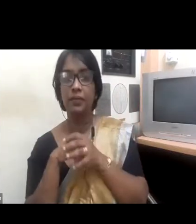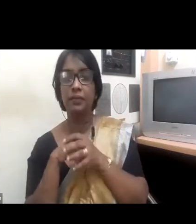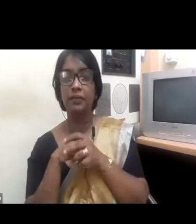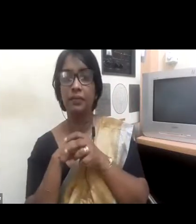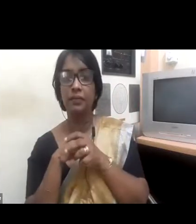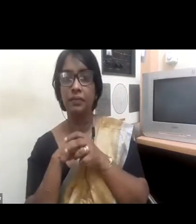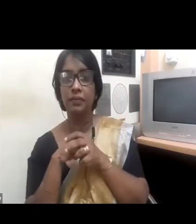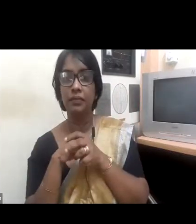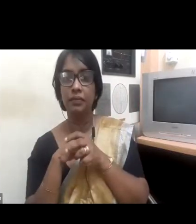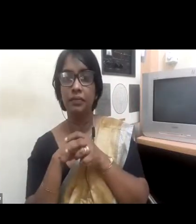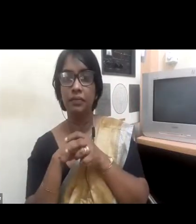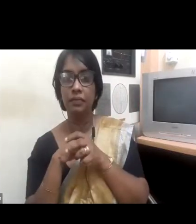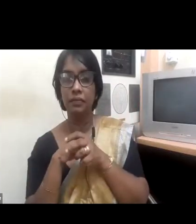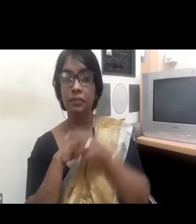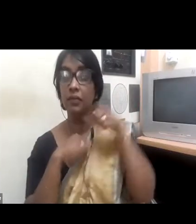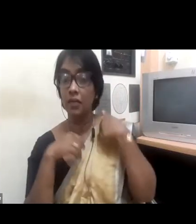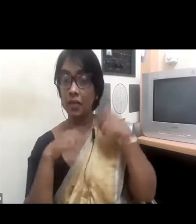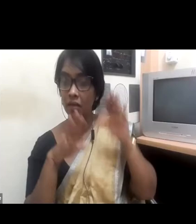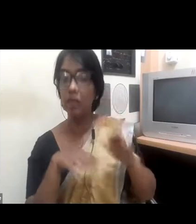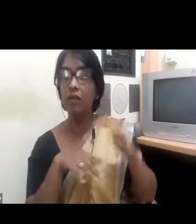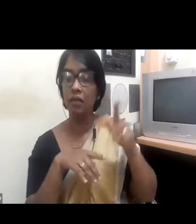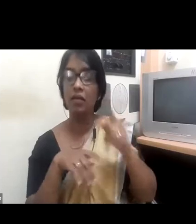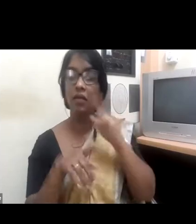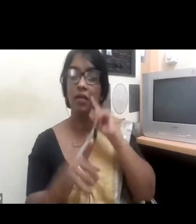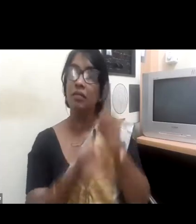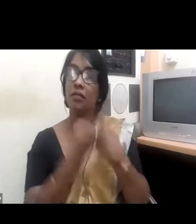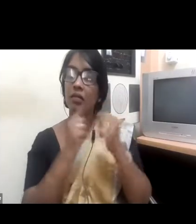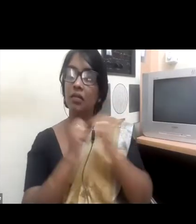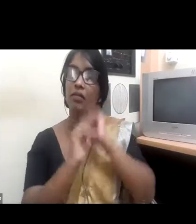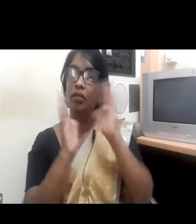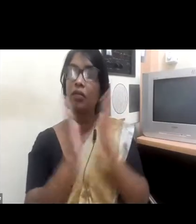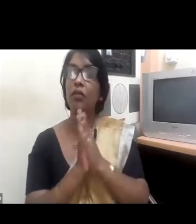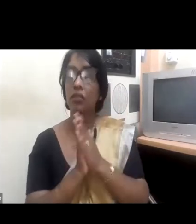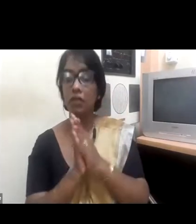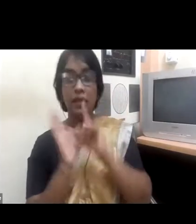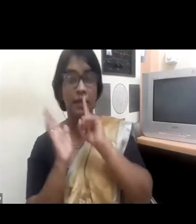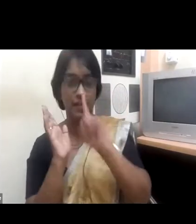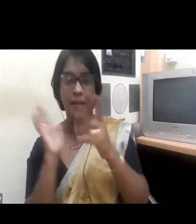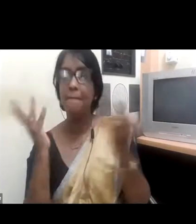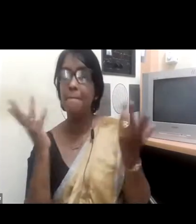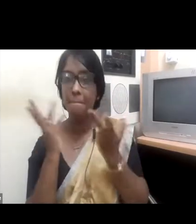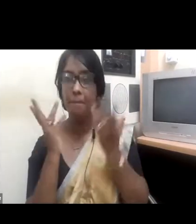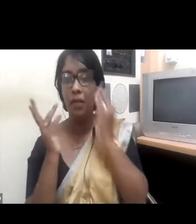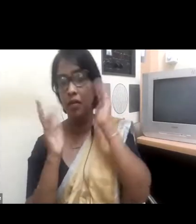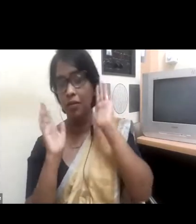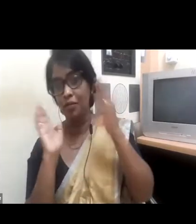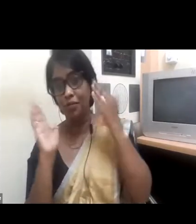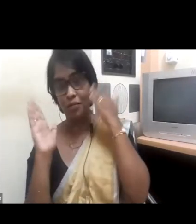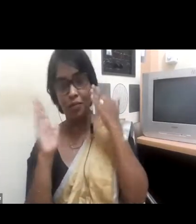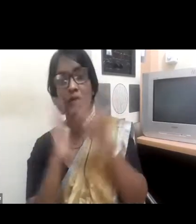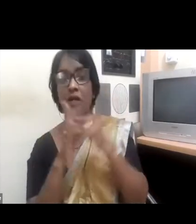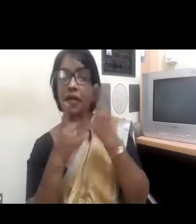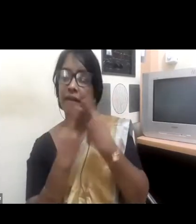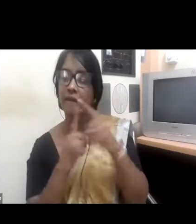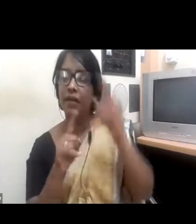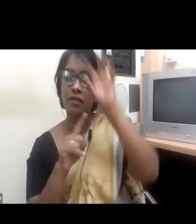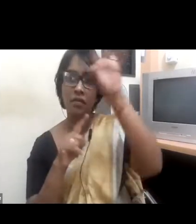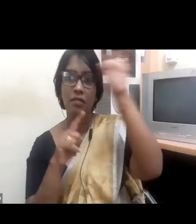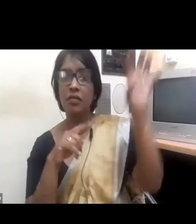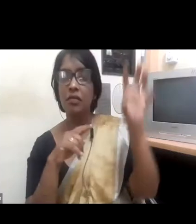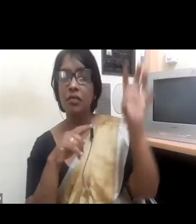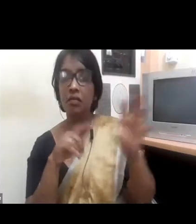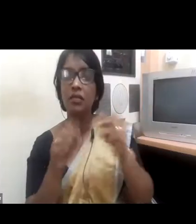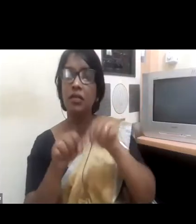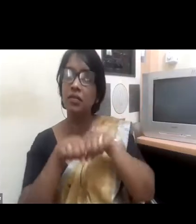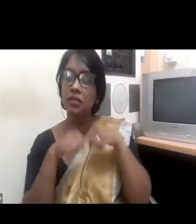say this. In fact, there are actually over 90 studies and reports from different countries, different organisations and contexts, which consistently show there's a